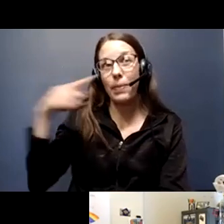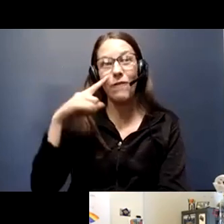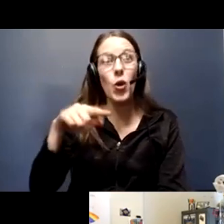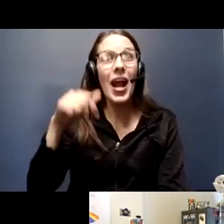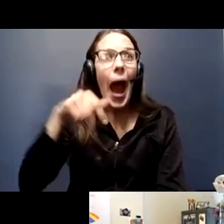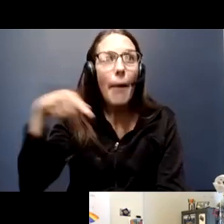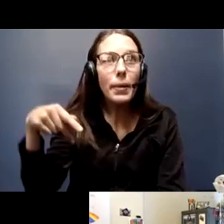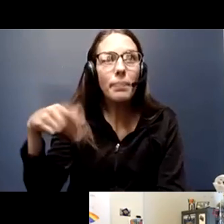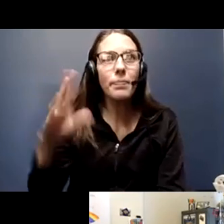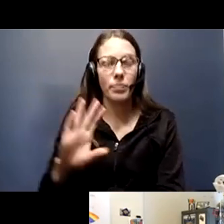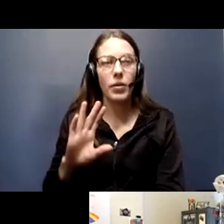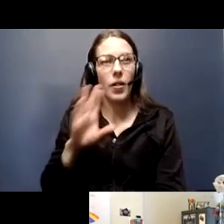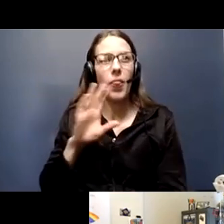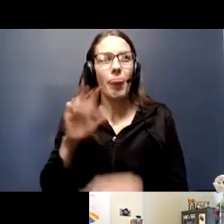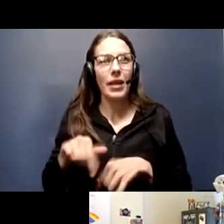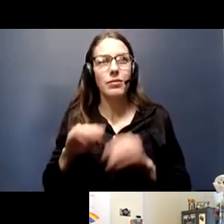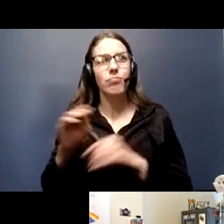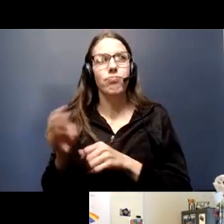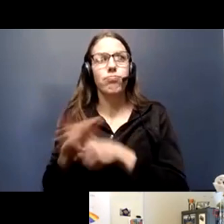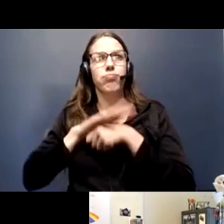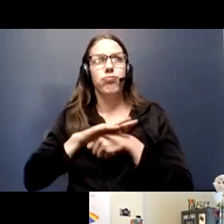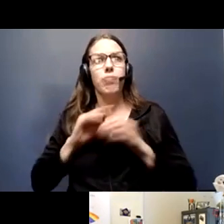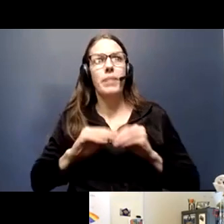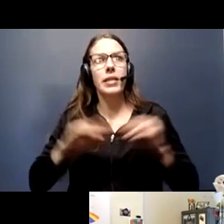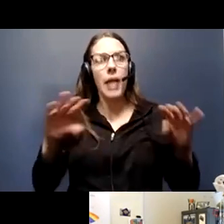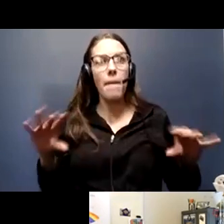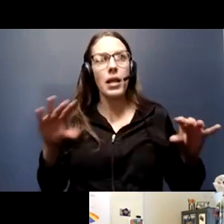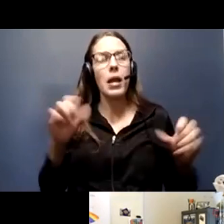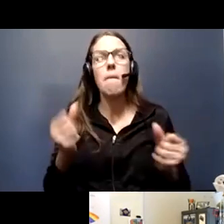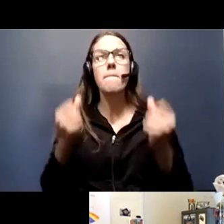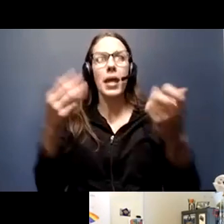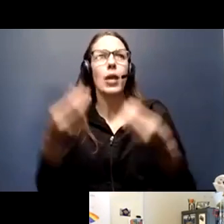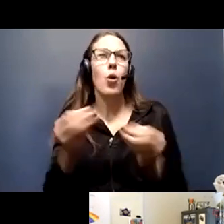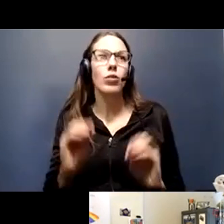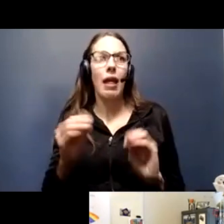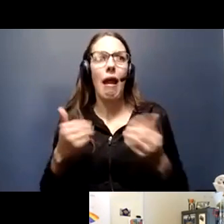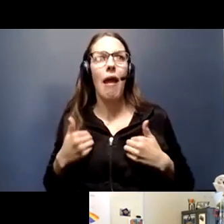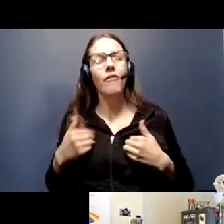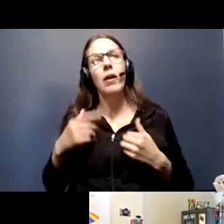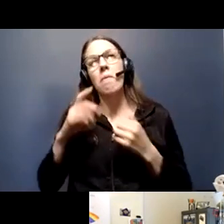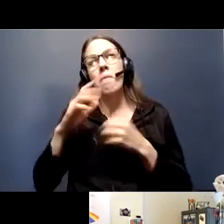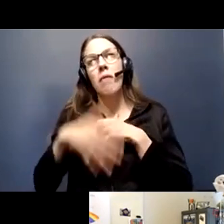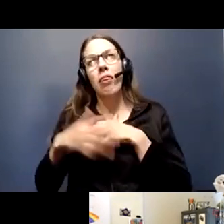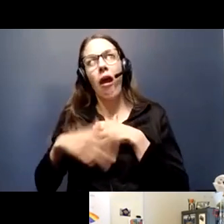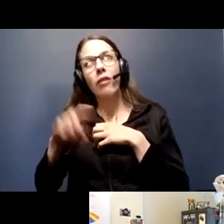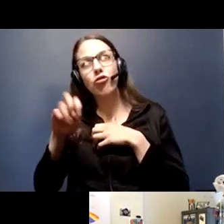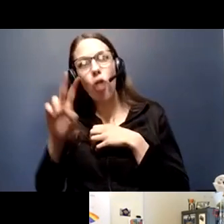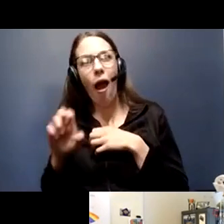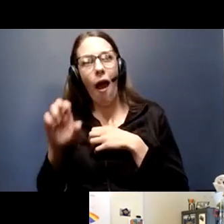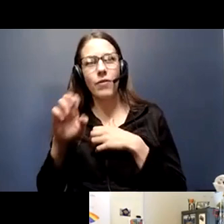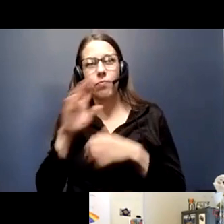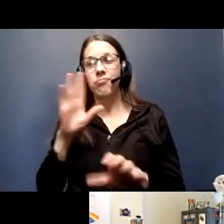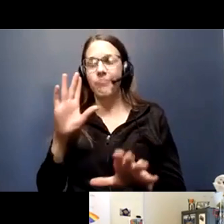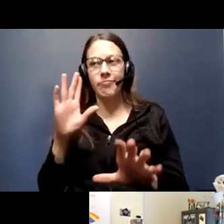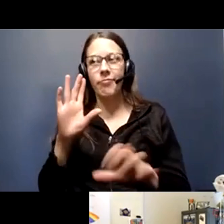Now, during the COVID-19 pandemic, more many organizations that typically hosted blood drives, mobile blood drives have been forced to